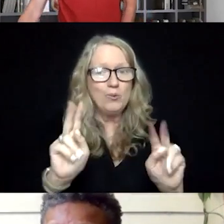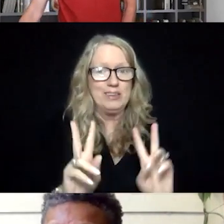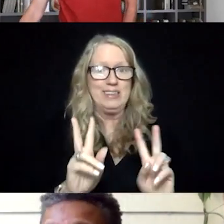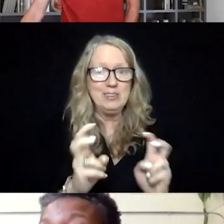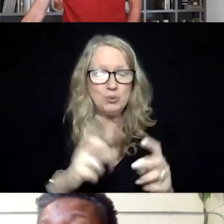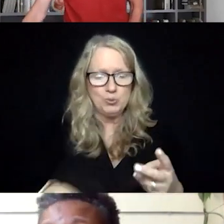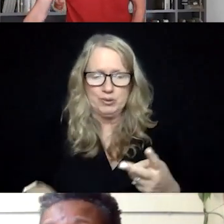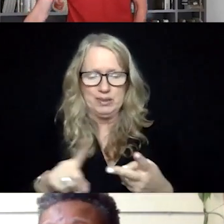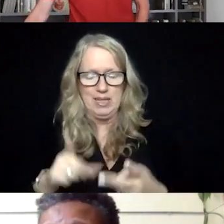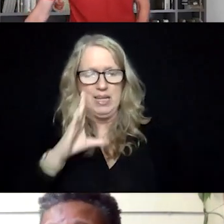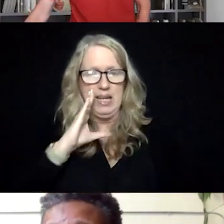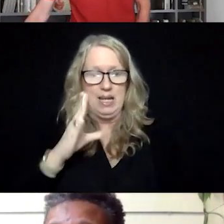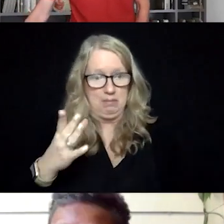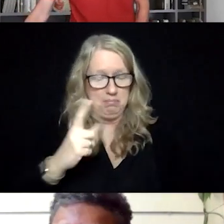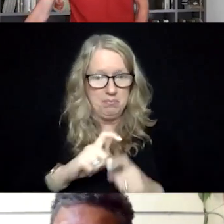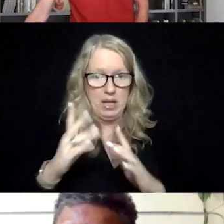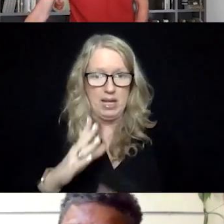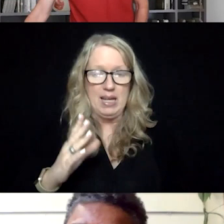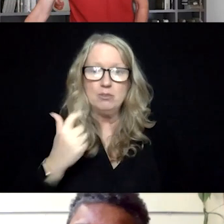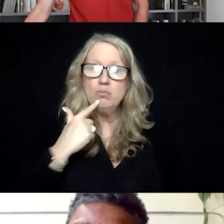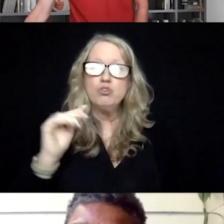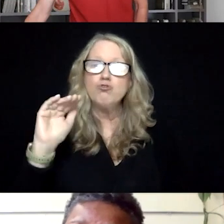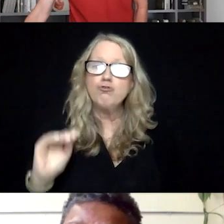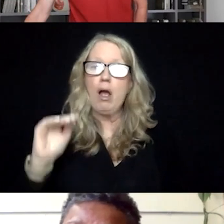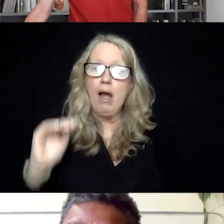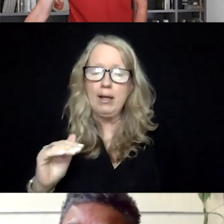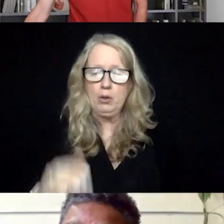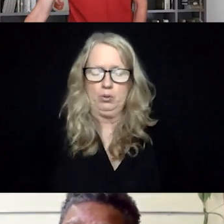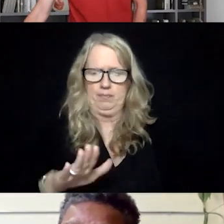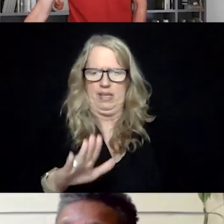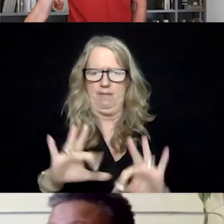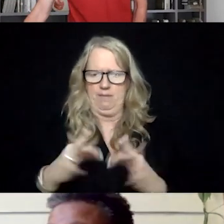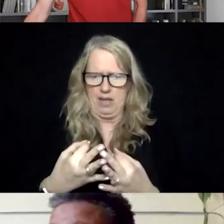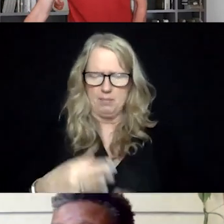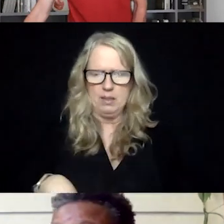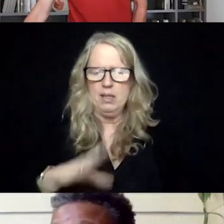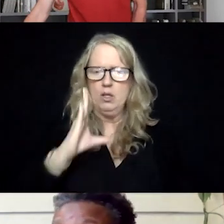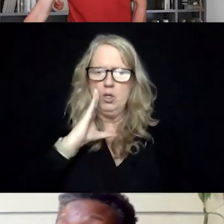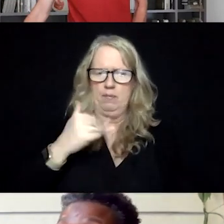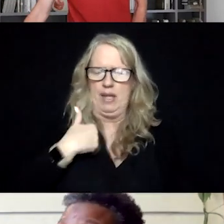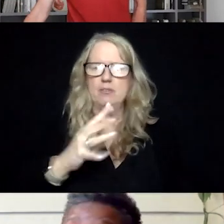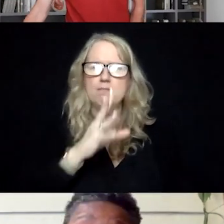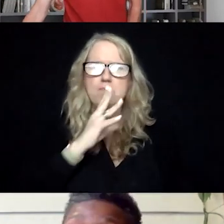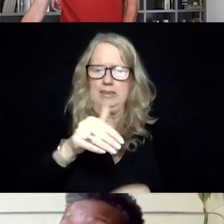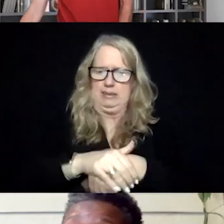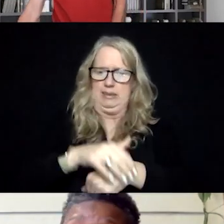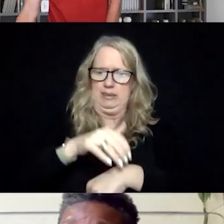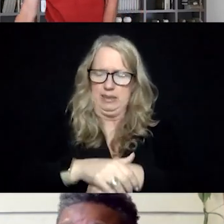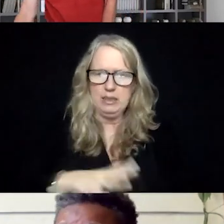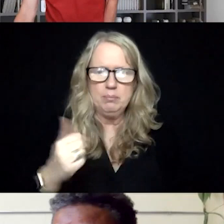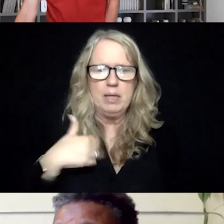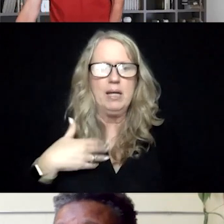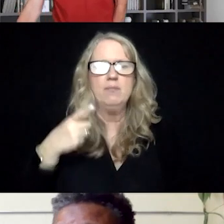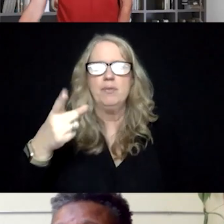is that the caller, um, a child in a family where the child is the only one who speaks English? Is this a Hathi police